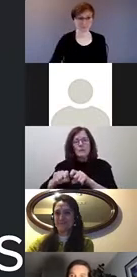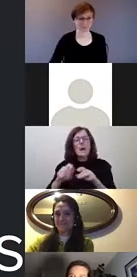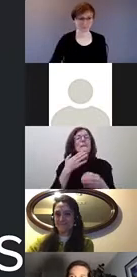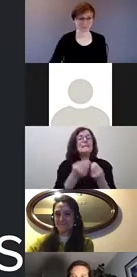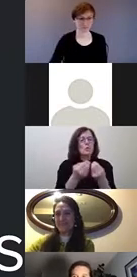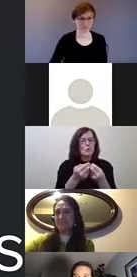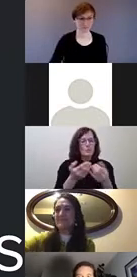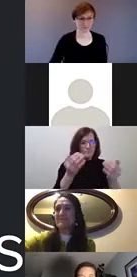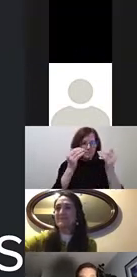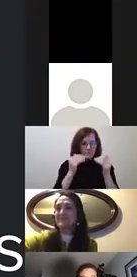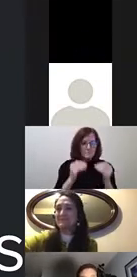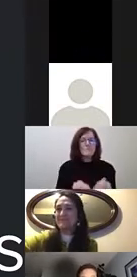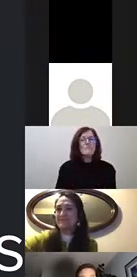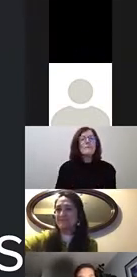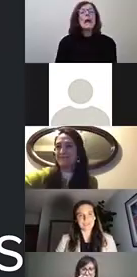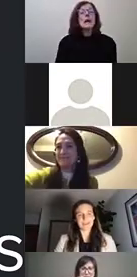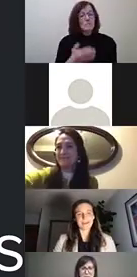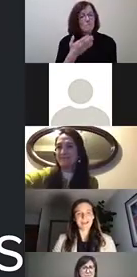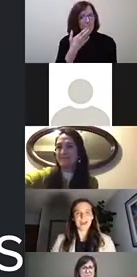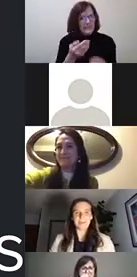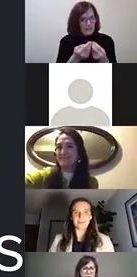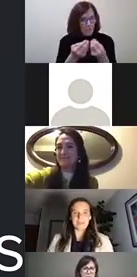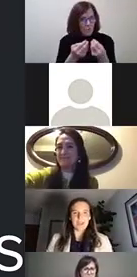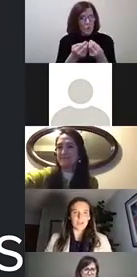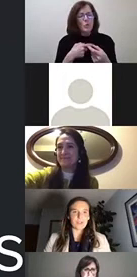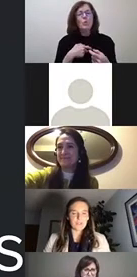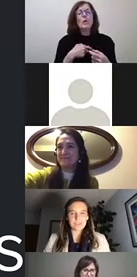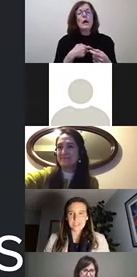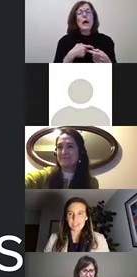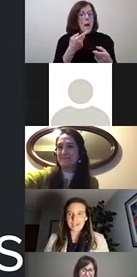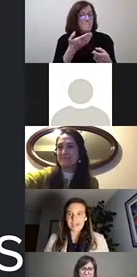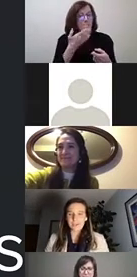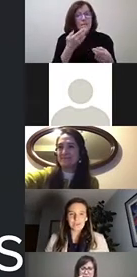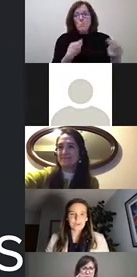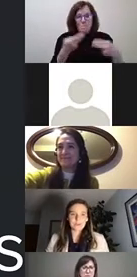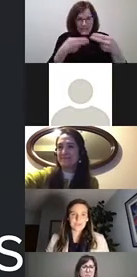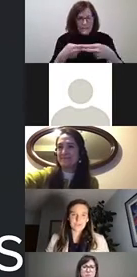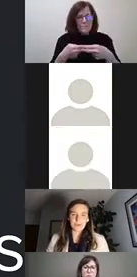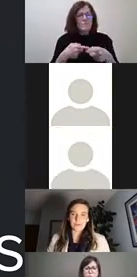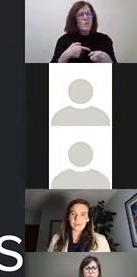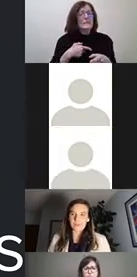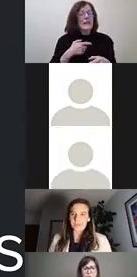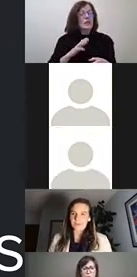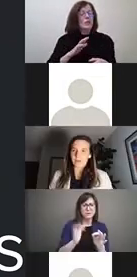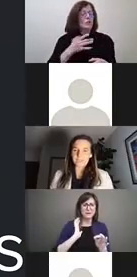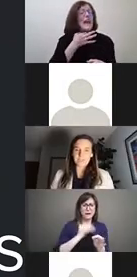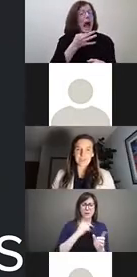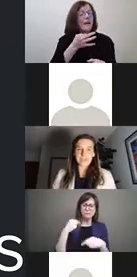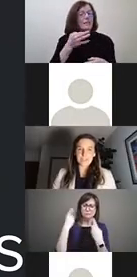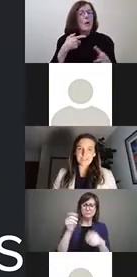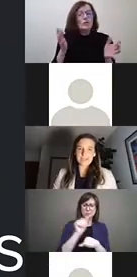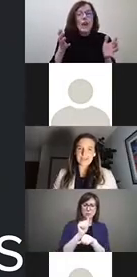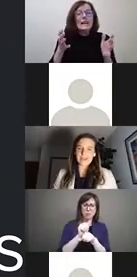Wonderful. Thank you. Hi, everybody. Thanks for being here. I'm looking forward to chatting a little bit about some of the work we've been doing around